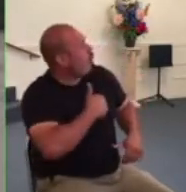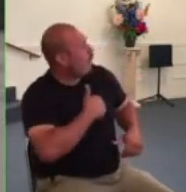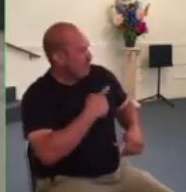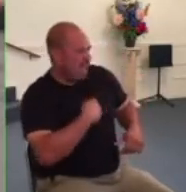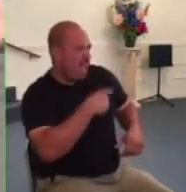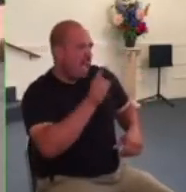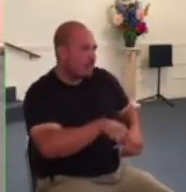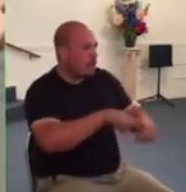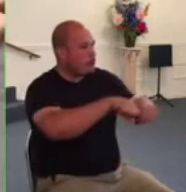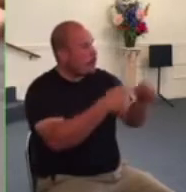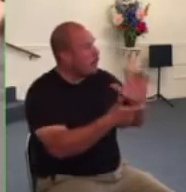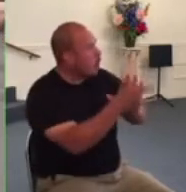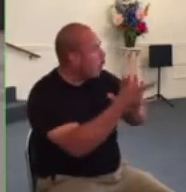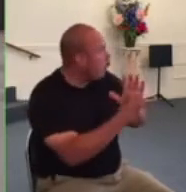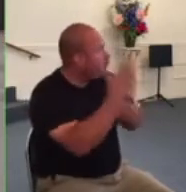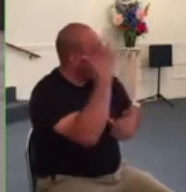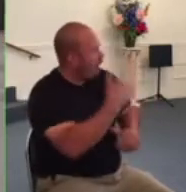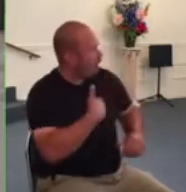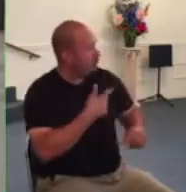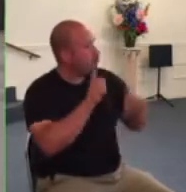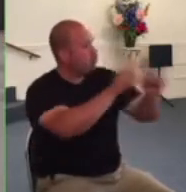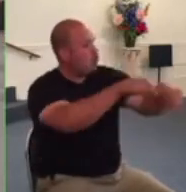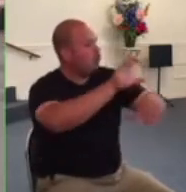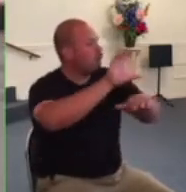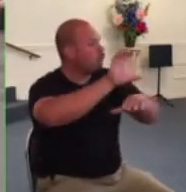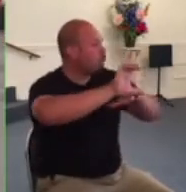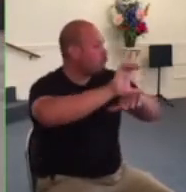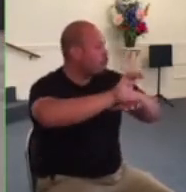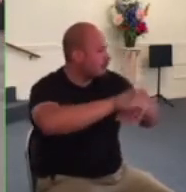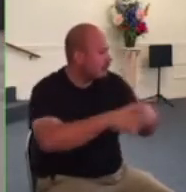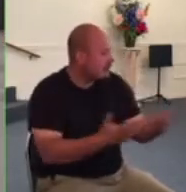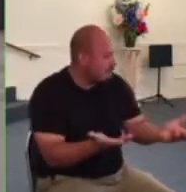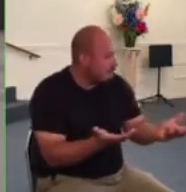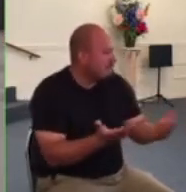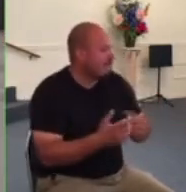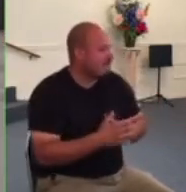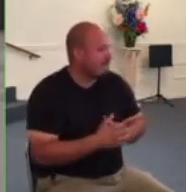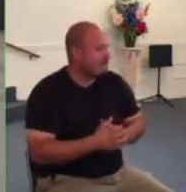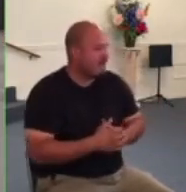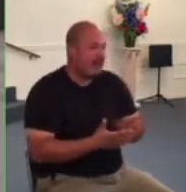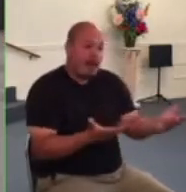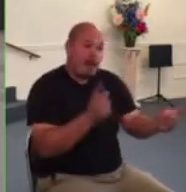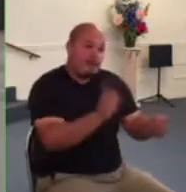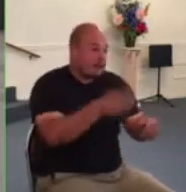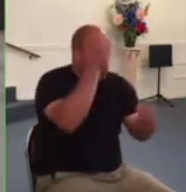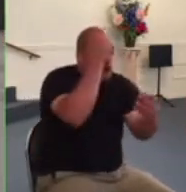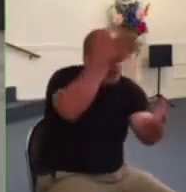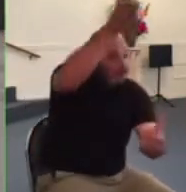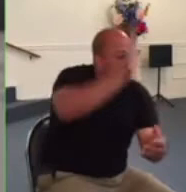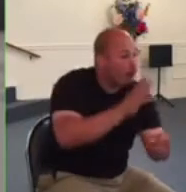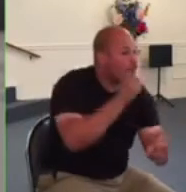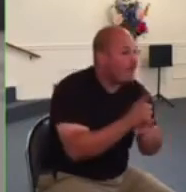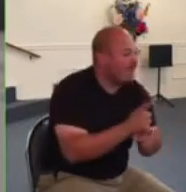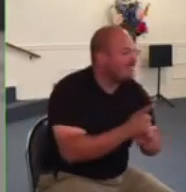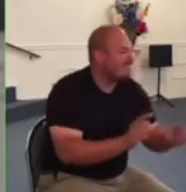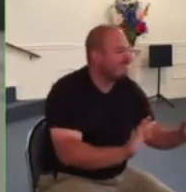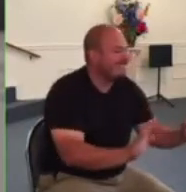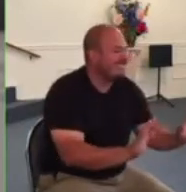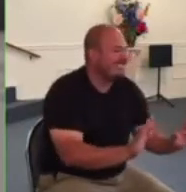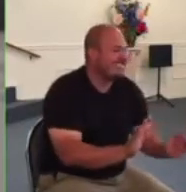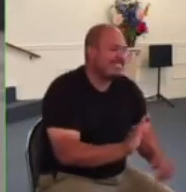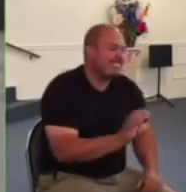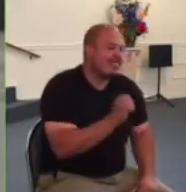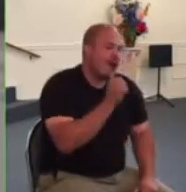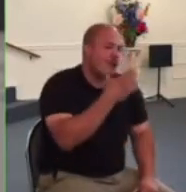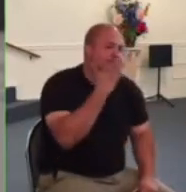think that's going to get anywhere in court probably not probably not don't try that one it